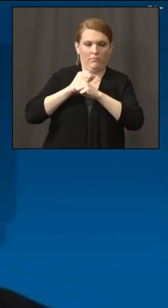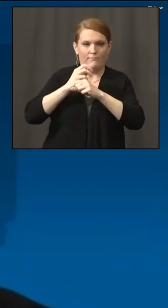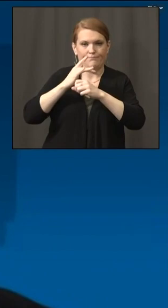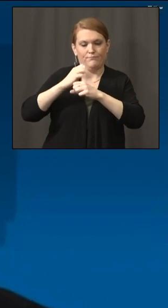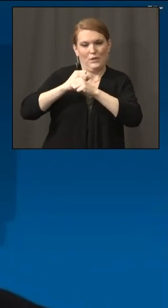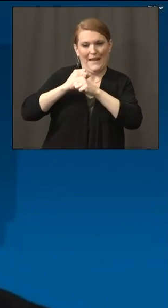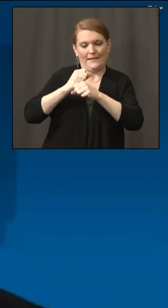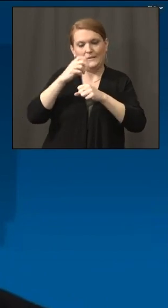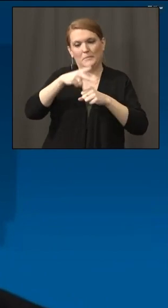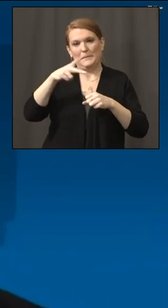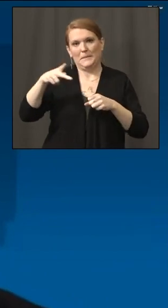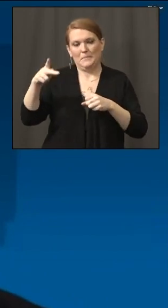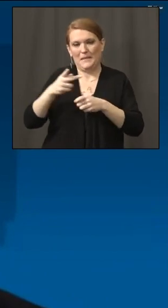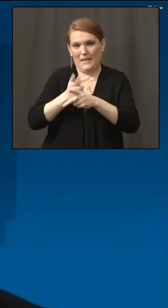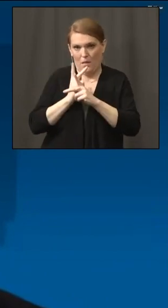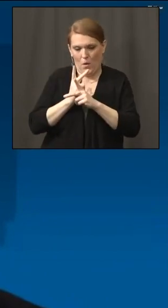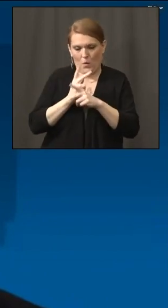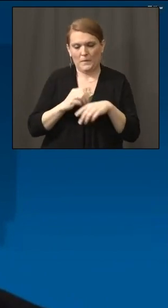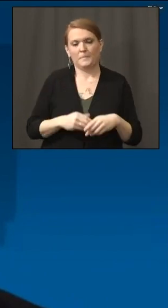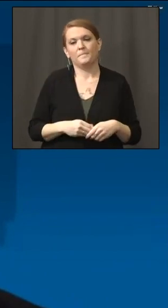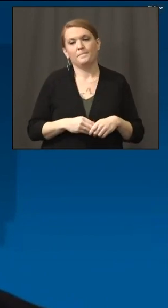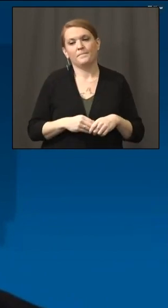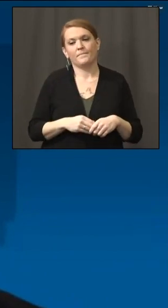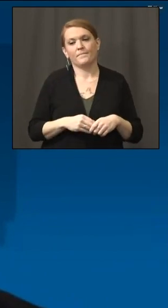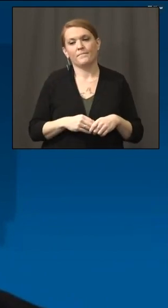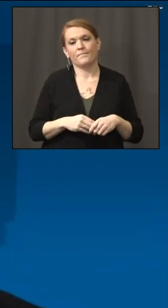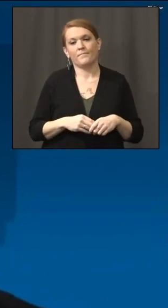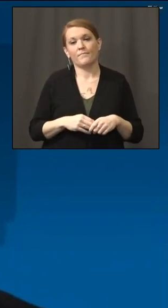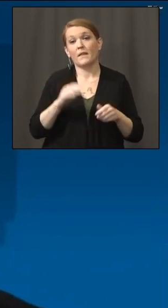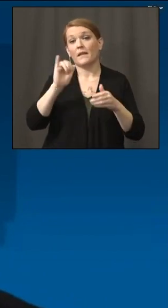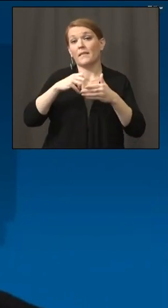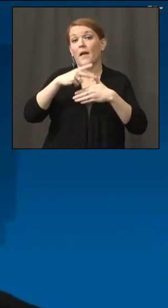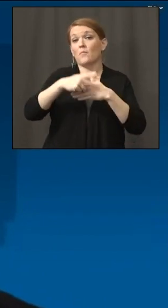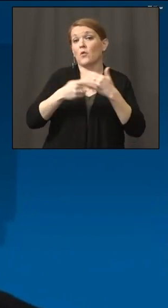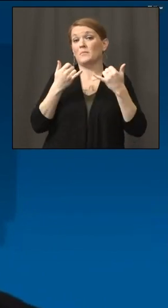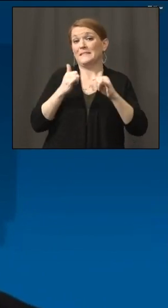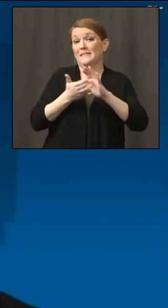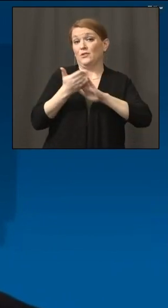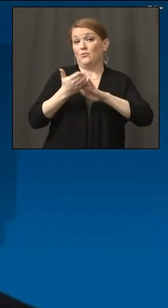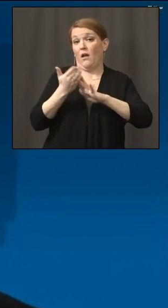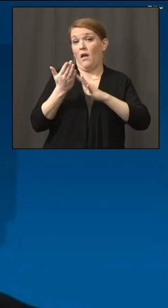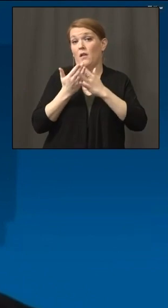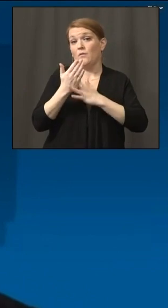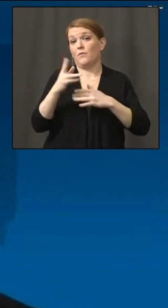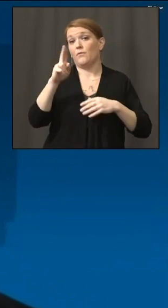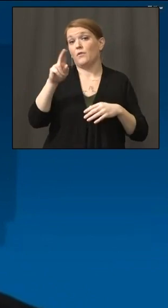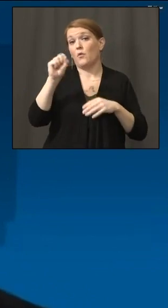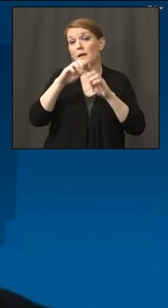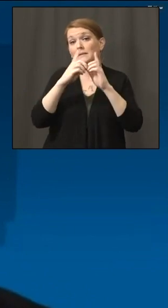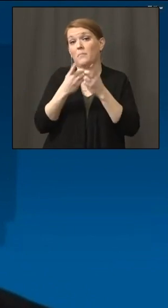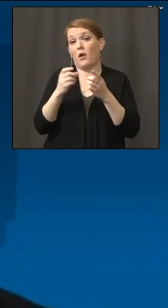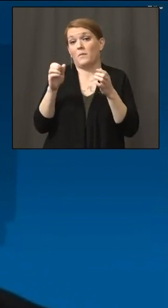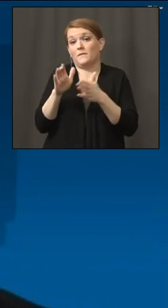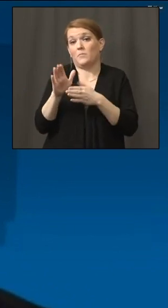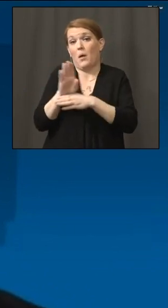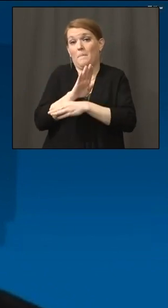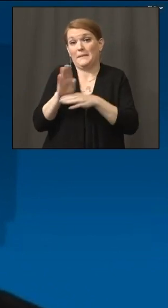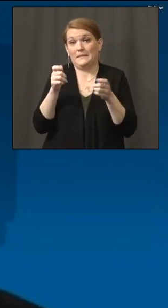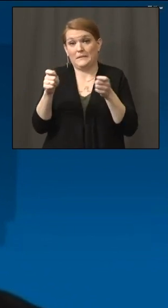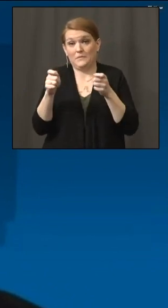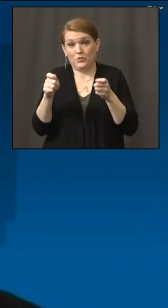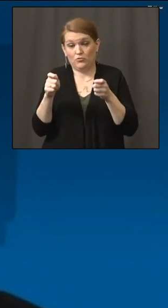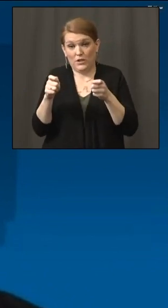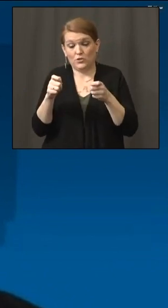The program is still going to be administered through the U.S. of Small Business Administration. And the